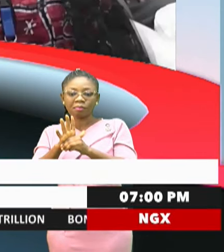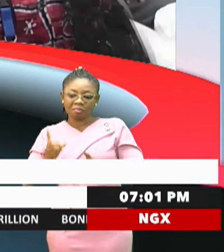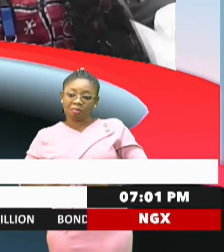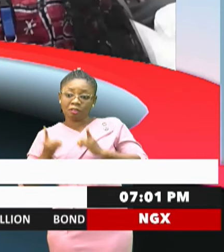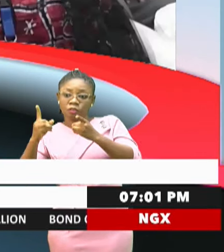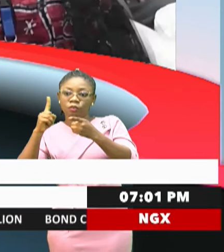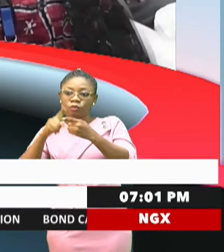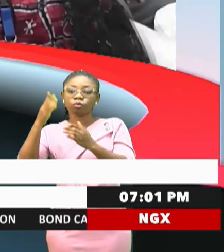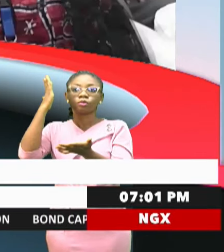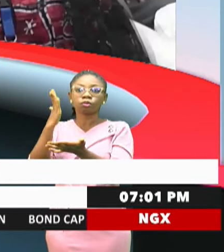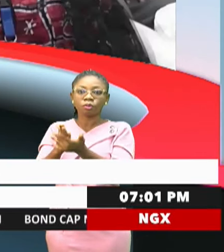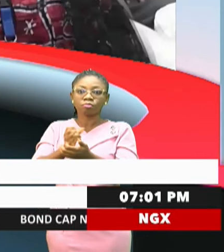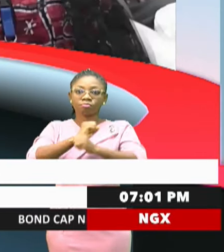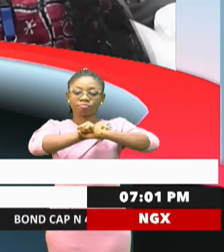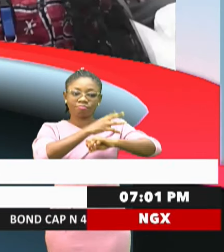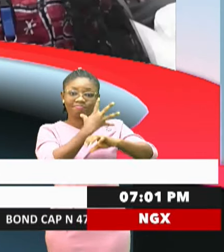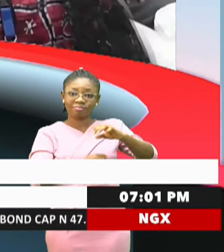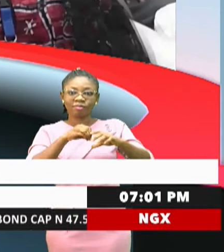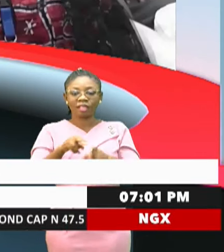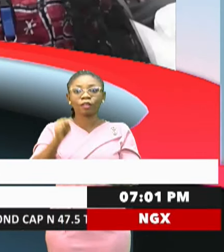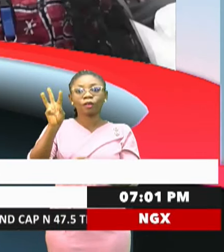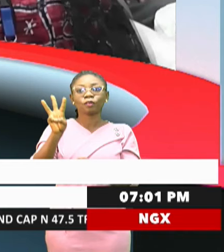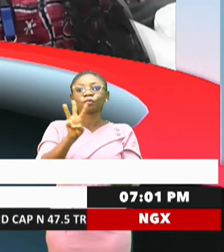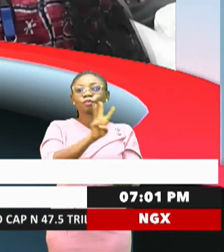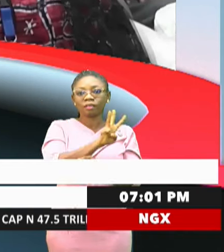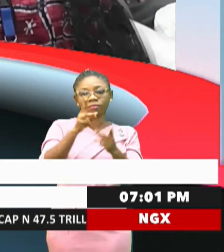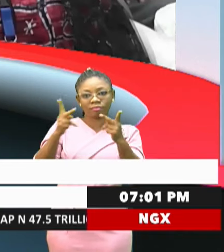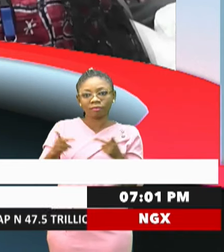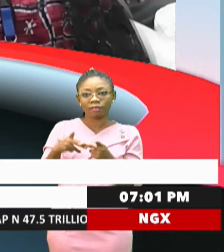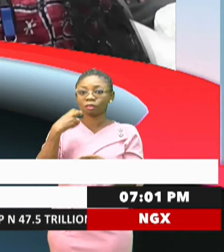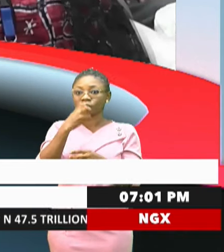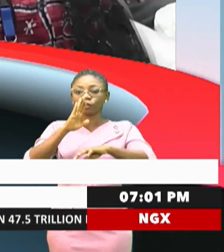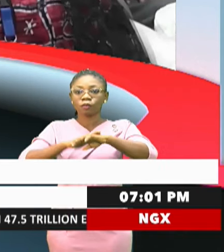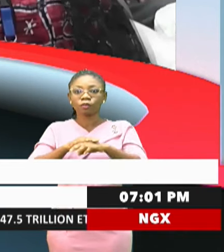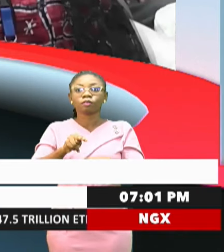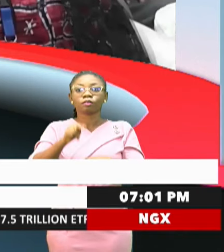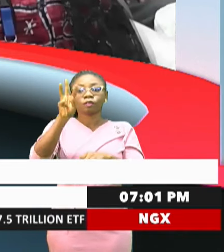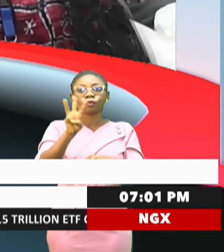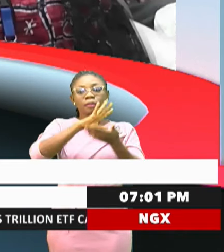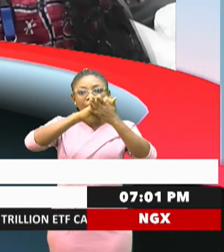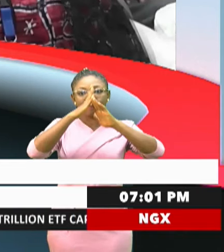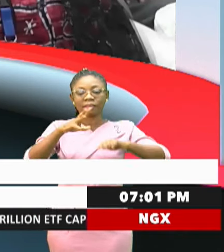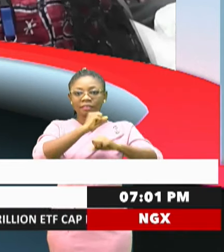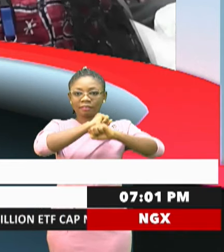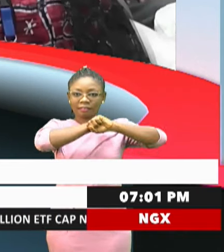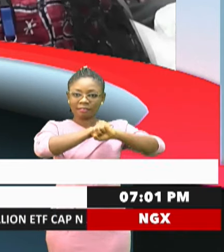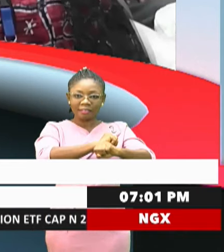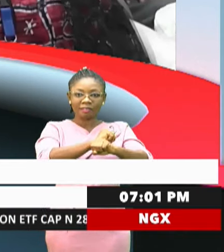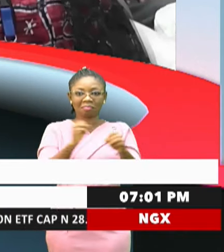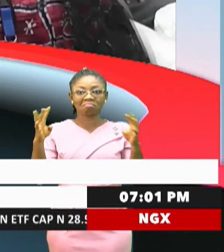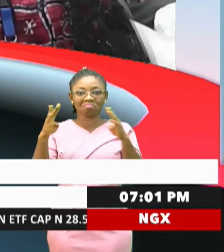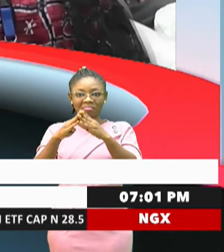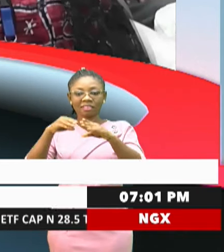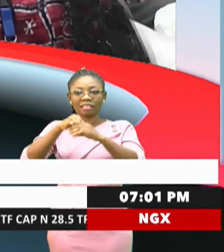ending insecurity in the northwest region. Speaking at the Northwest Peace and Security Summit in Katsina State,